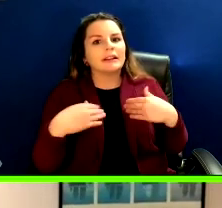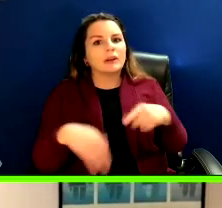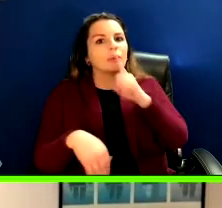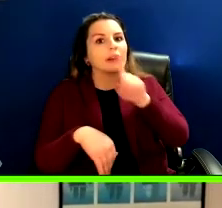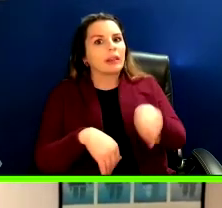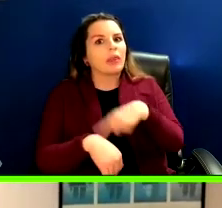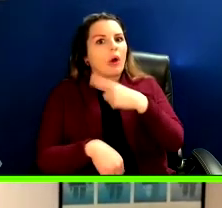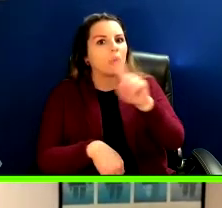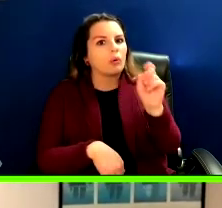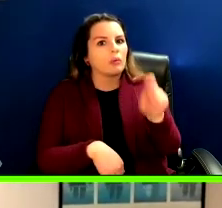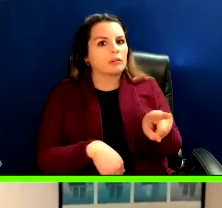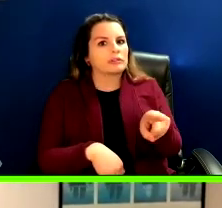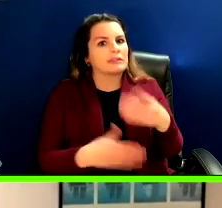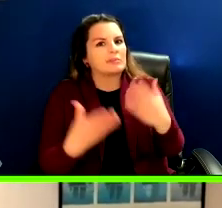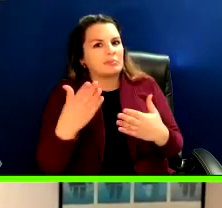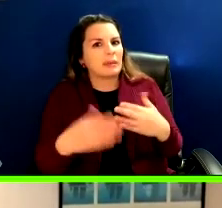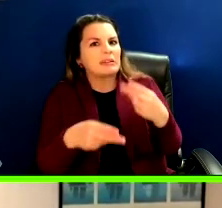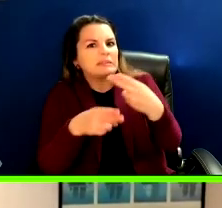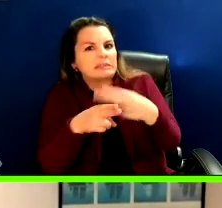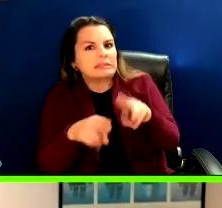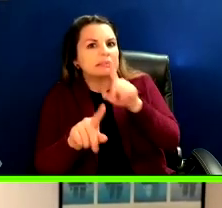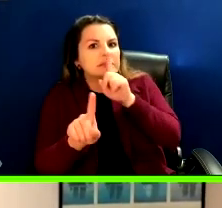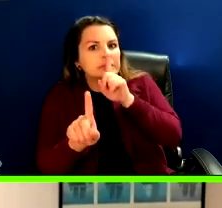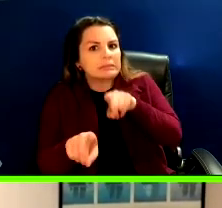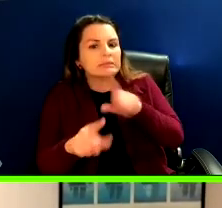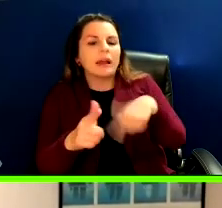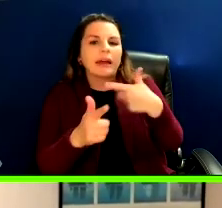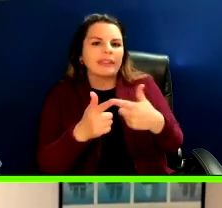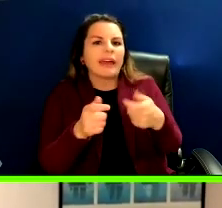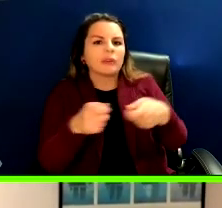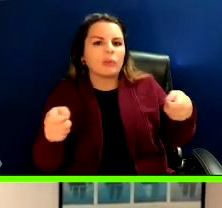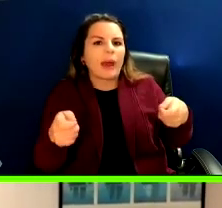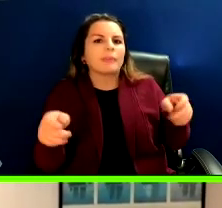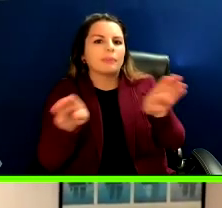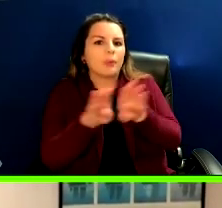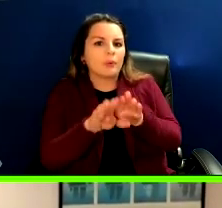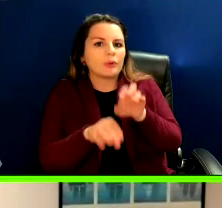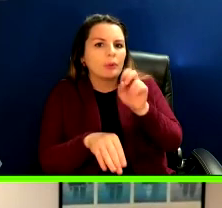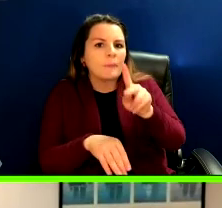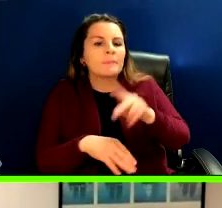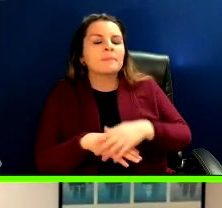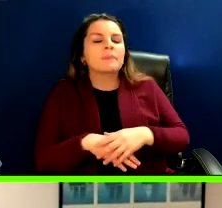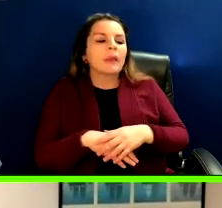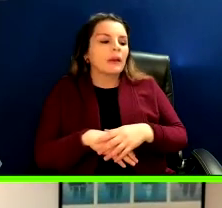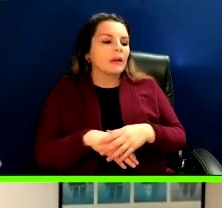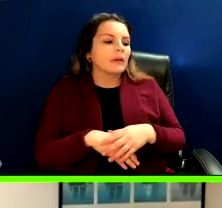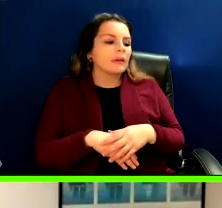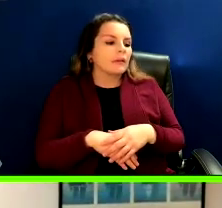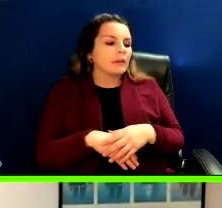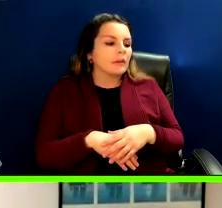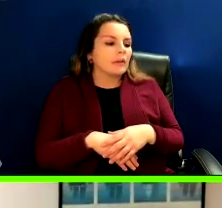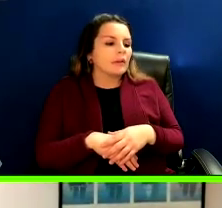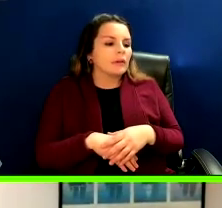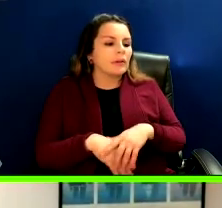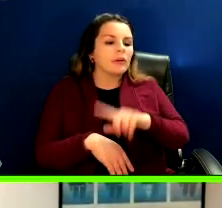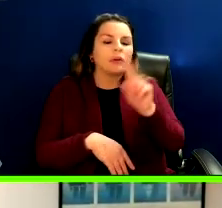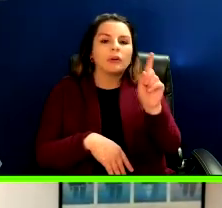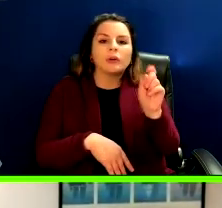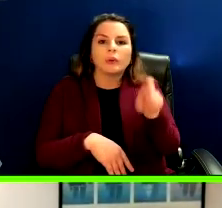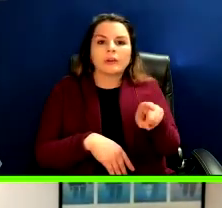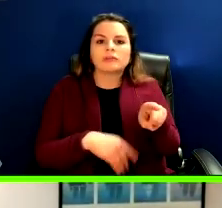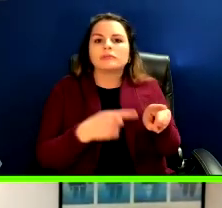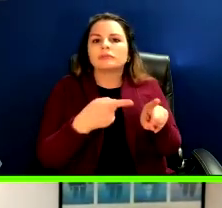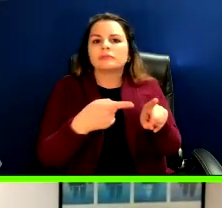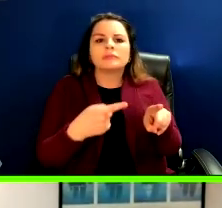question. I want to see if maybe you could touch on it briefly before we thank you and thank our audience. The questioner is saying,